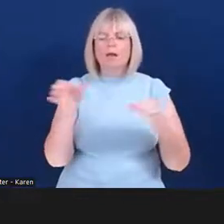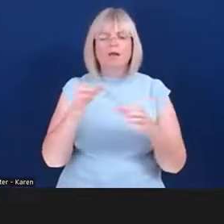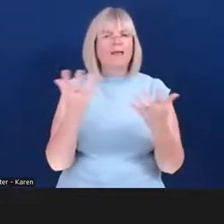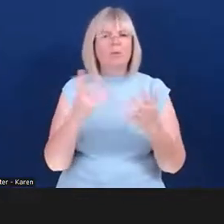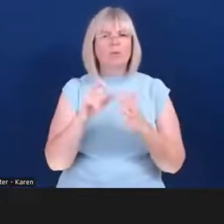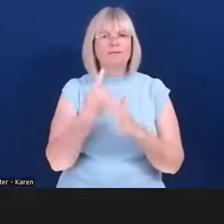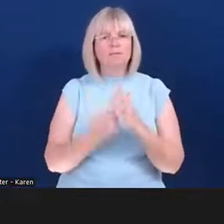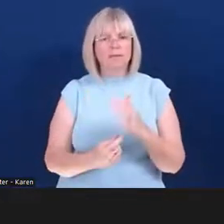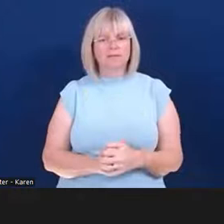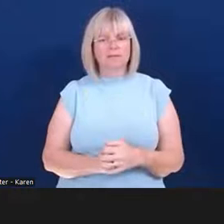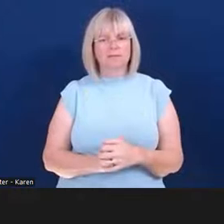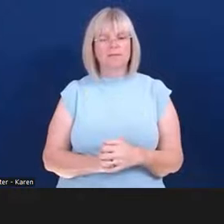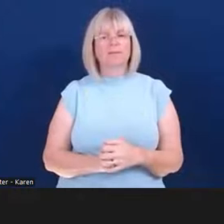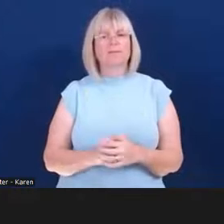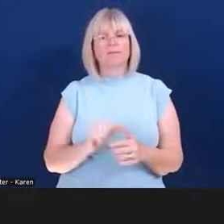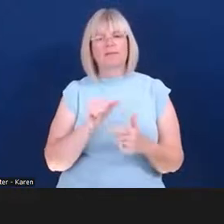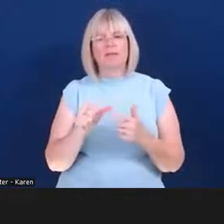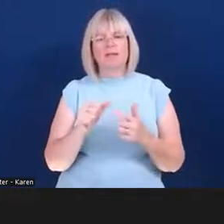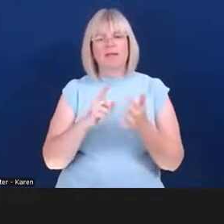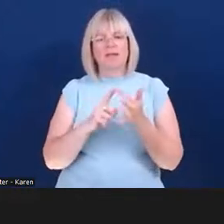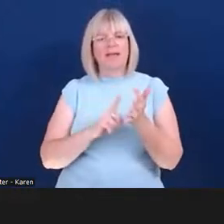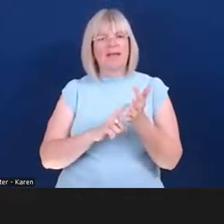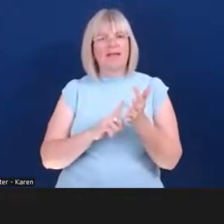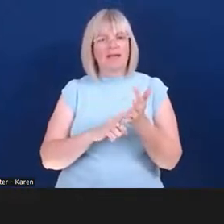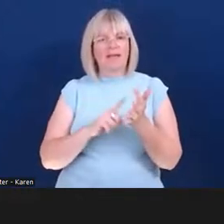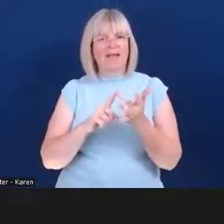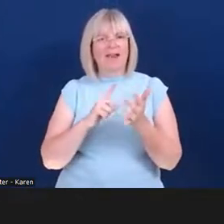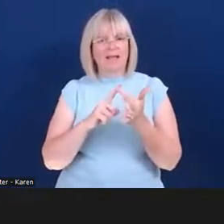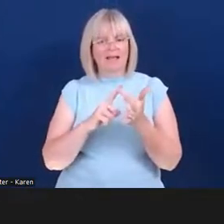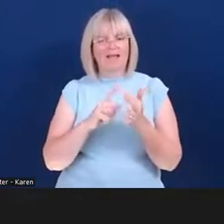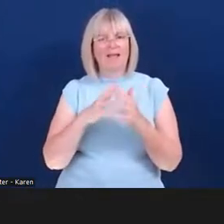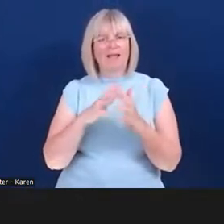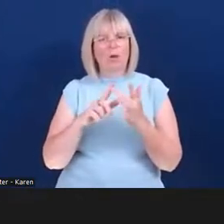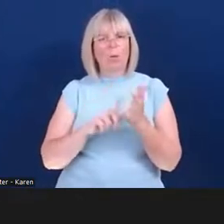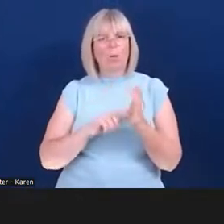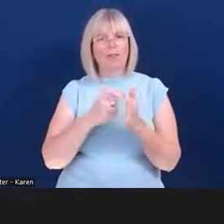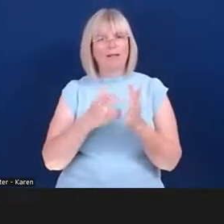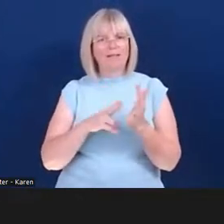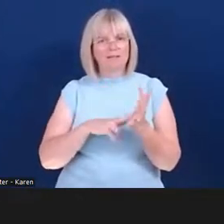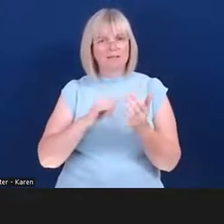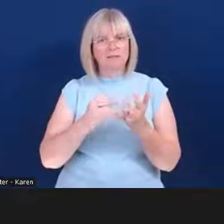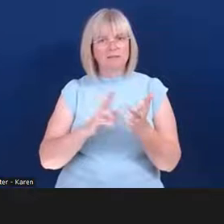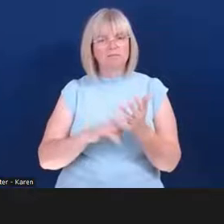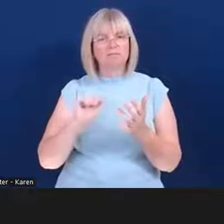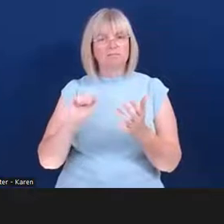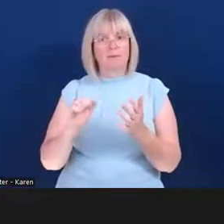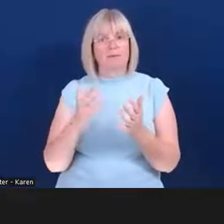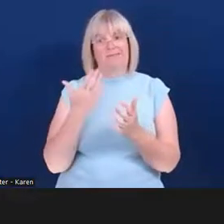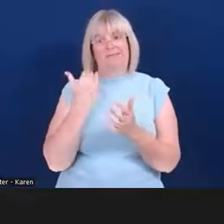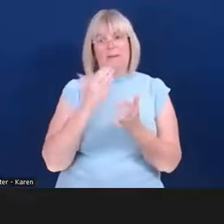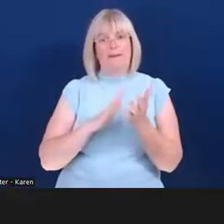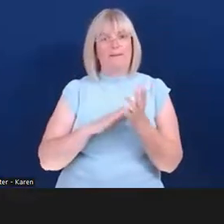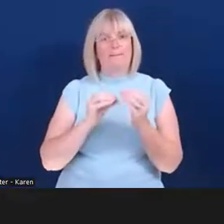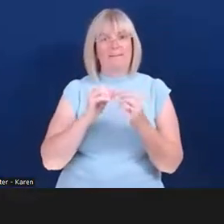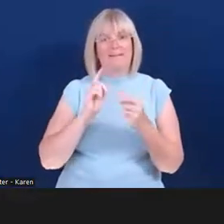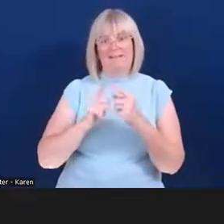Ellie Wilkinson, newly designated MBE in the Queen's Birthday Honours. Ellie is the dyslexic dyslexia